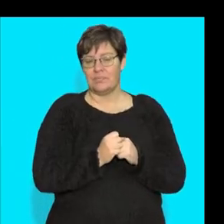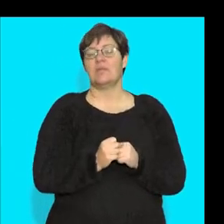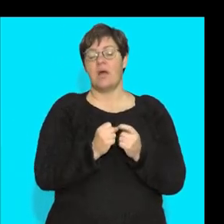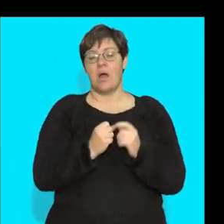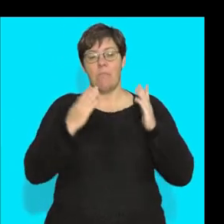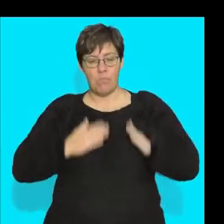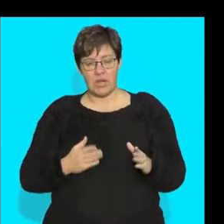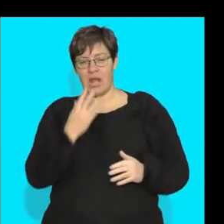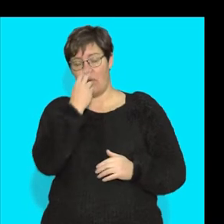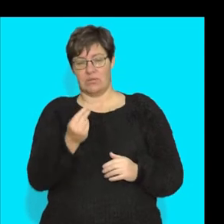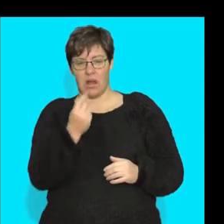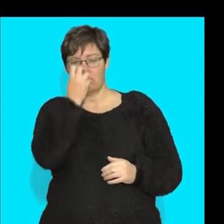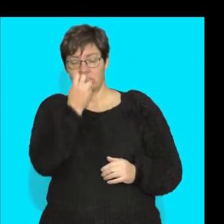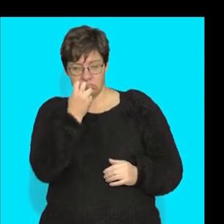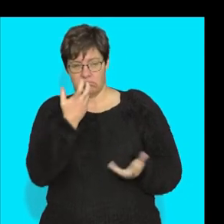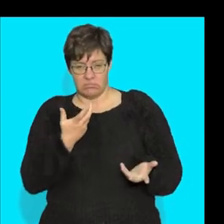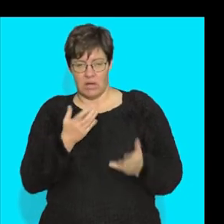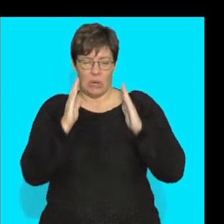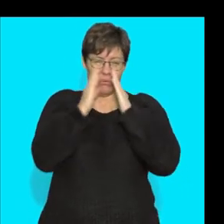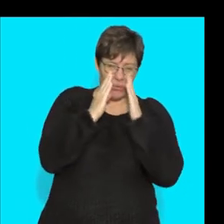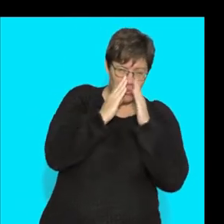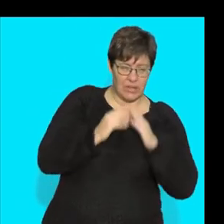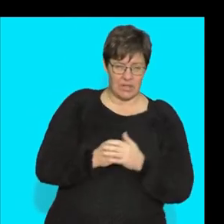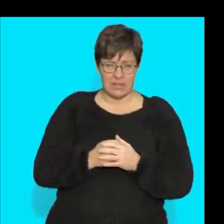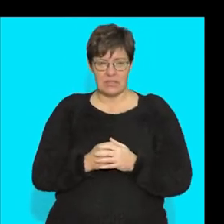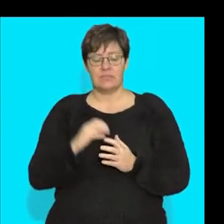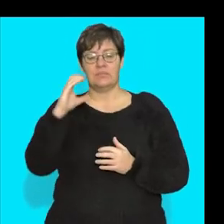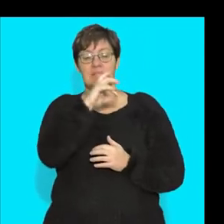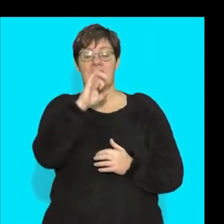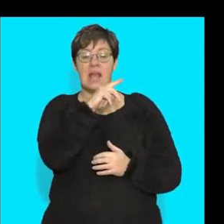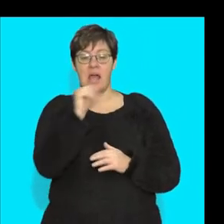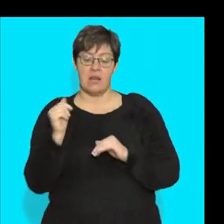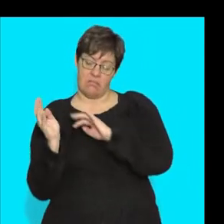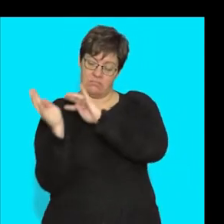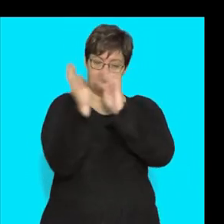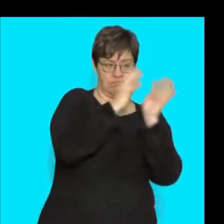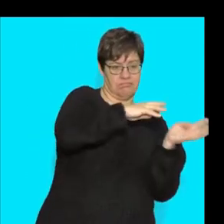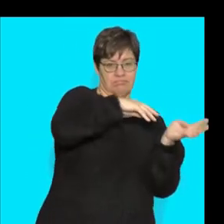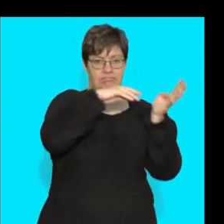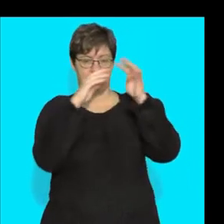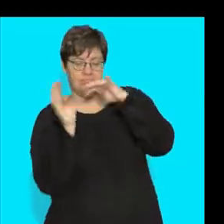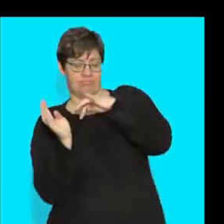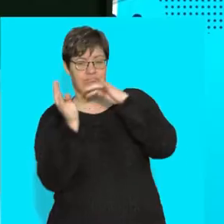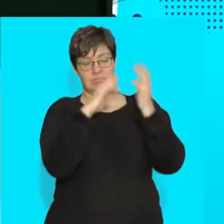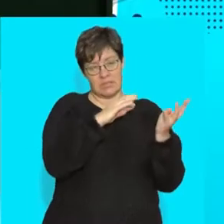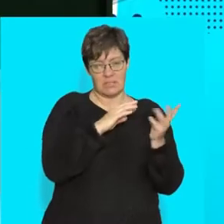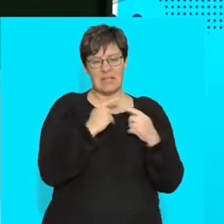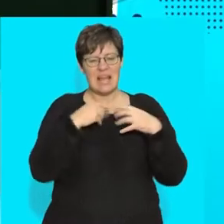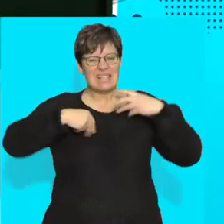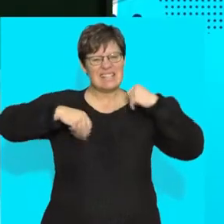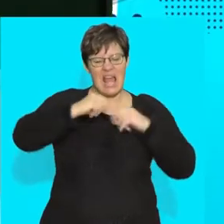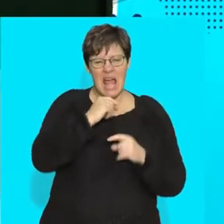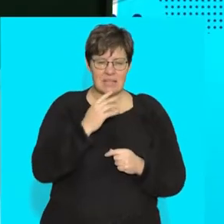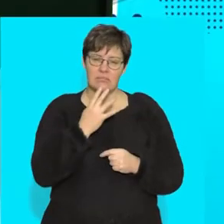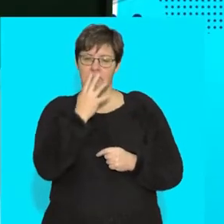out of the body. So imagine they're trapped there. Those little cilia, they move, right? So if I get all